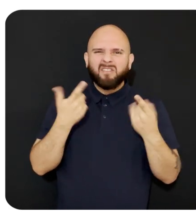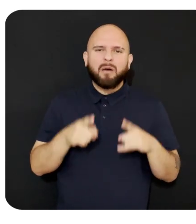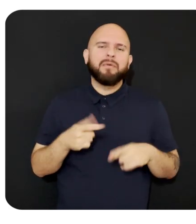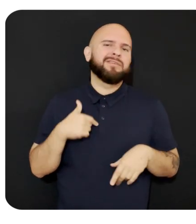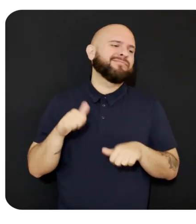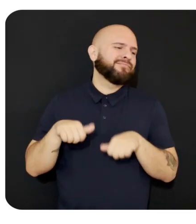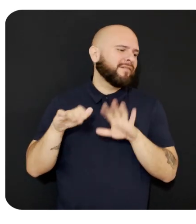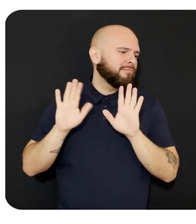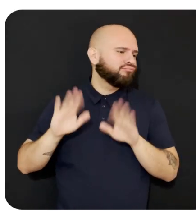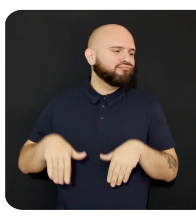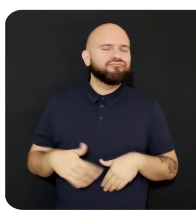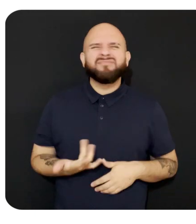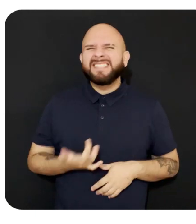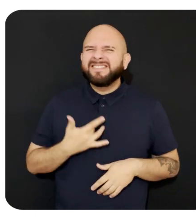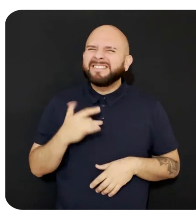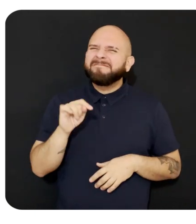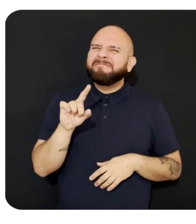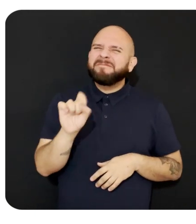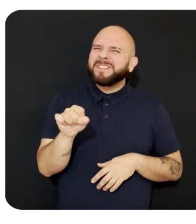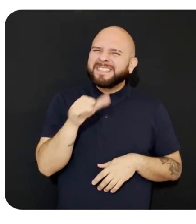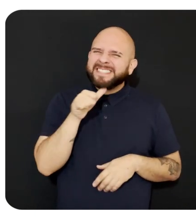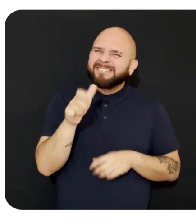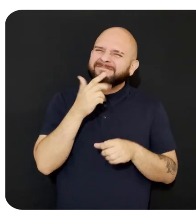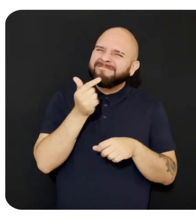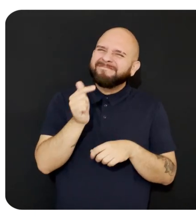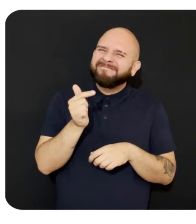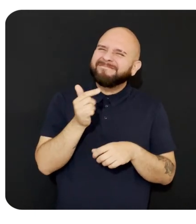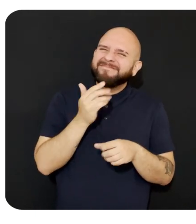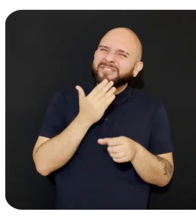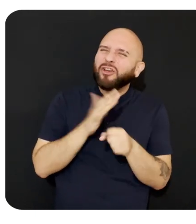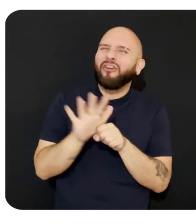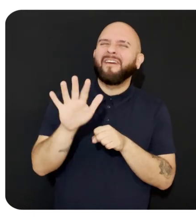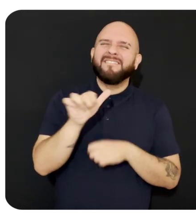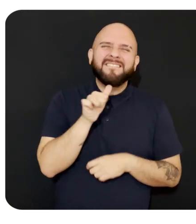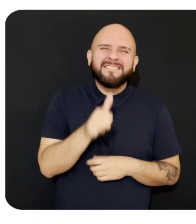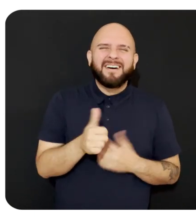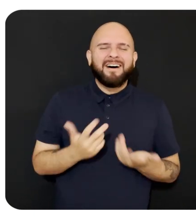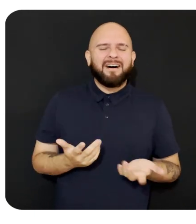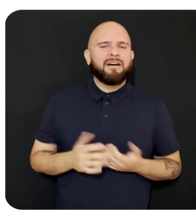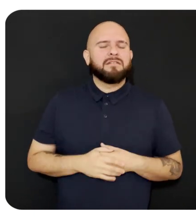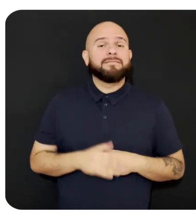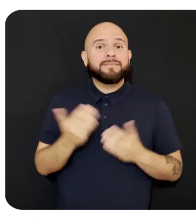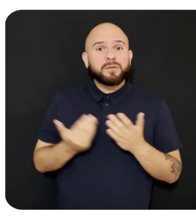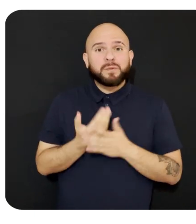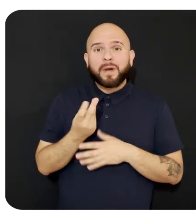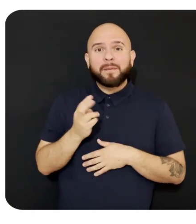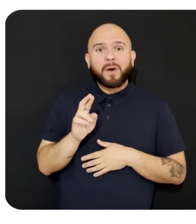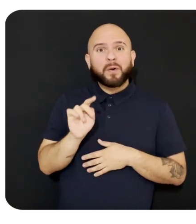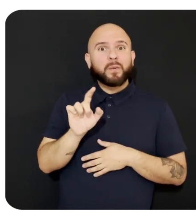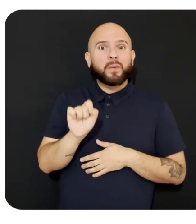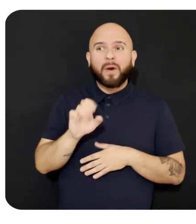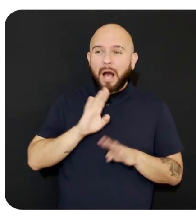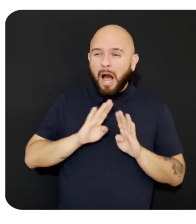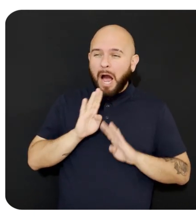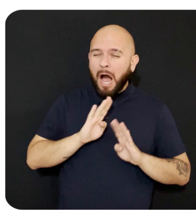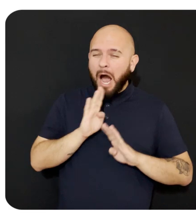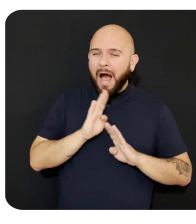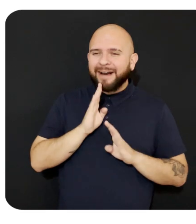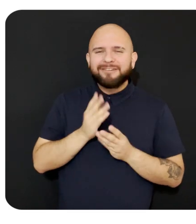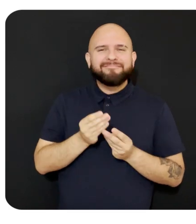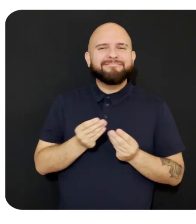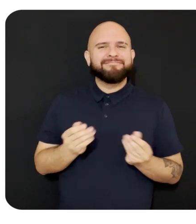The tools just weren't mature enough at that point in time. With our new Mixed Reality tools, we removed the friction from developing an MR.